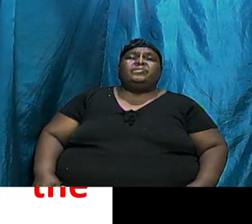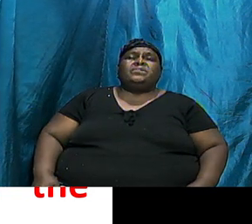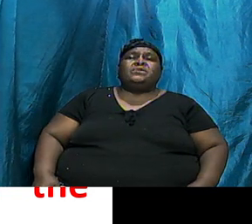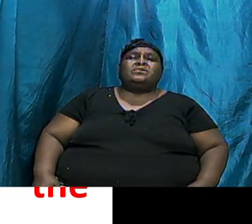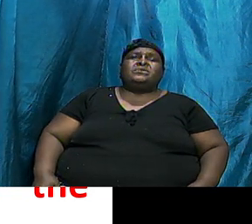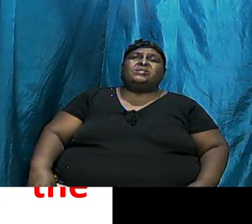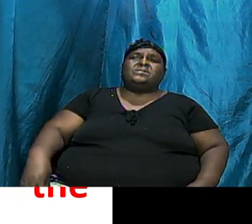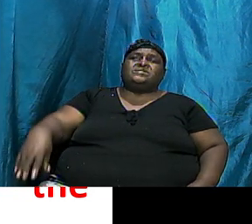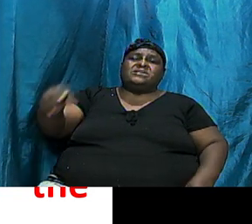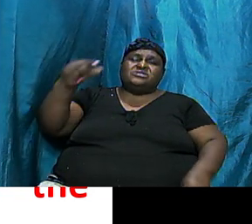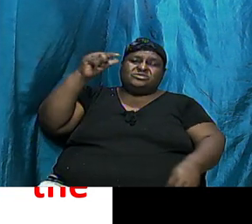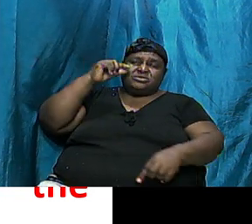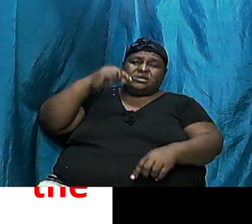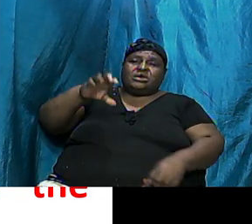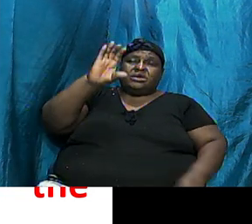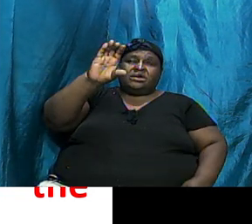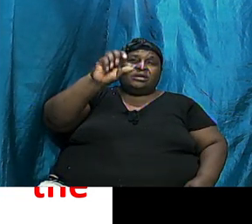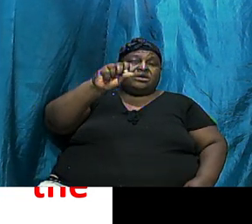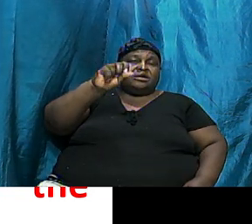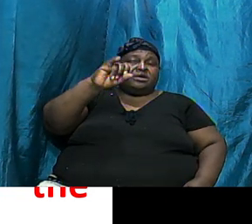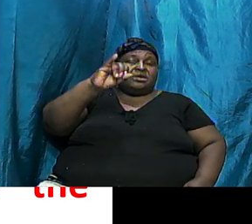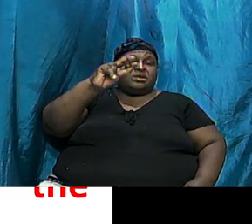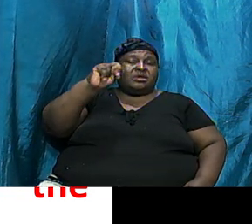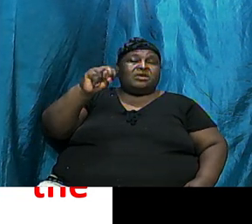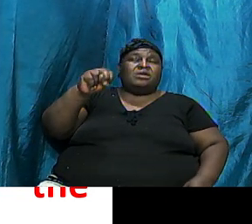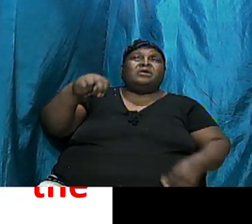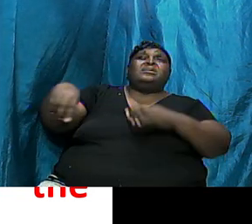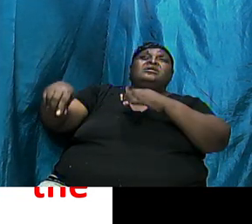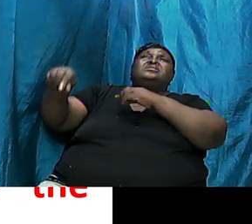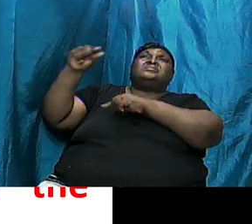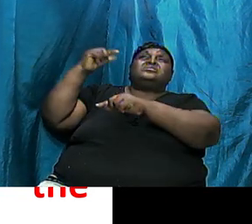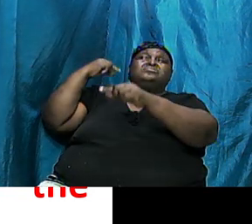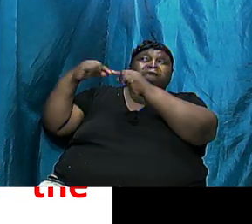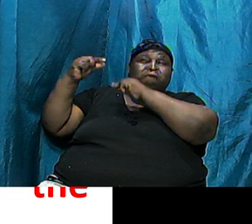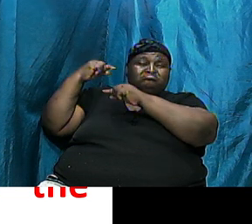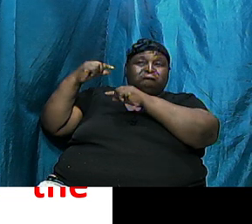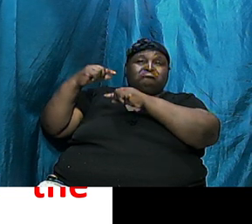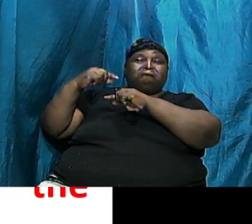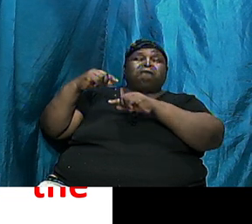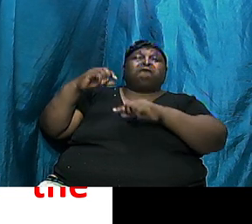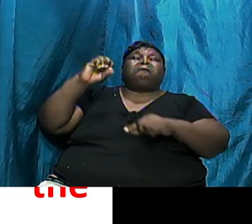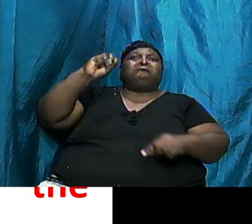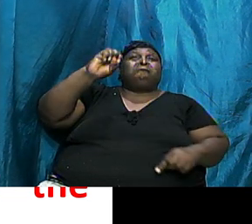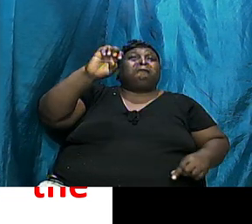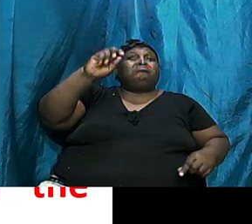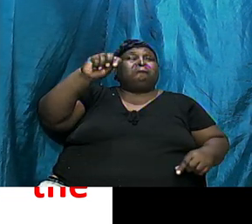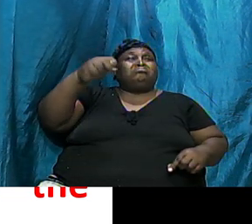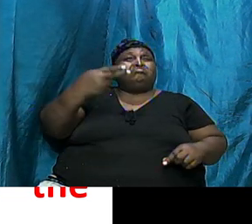of Seth. And they were multiplying. But as they came down, as they came down.